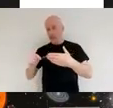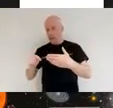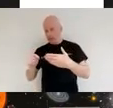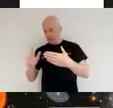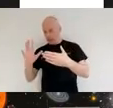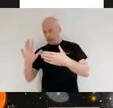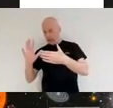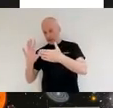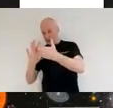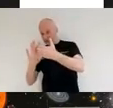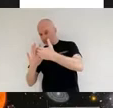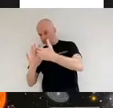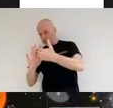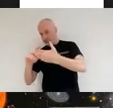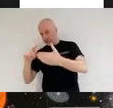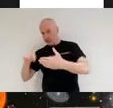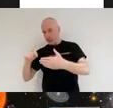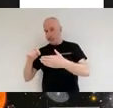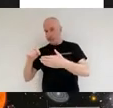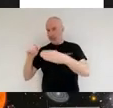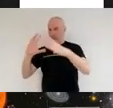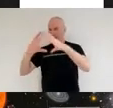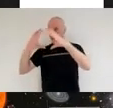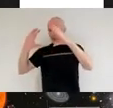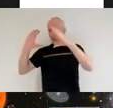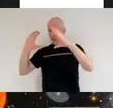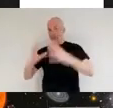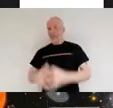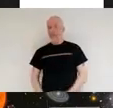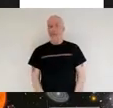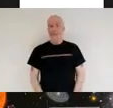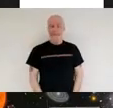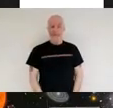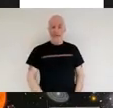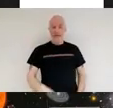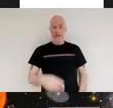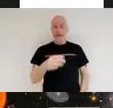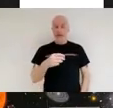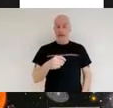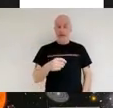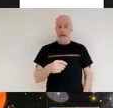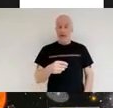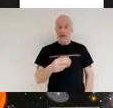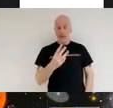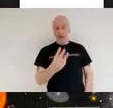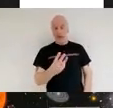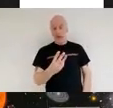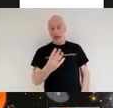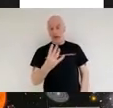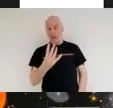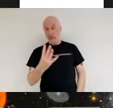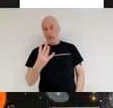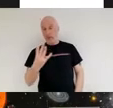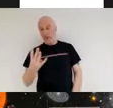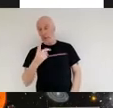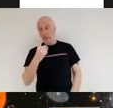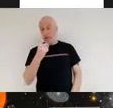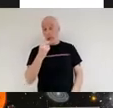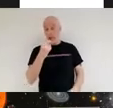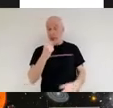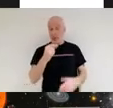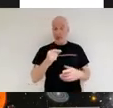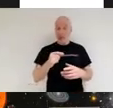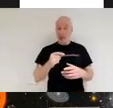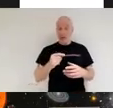now this process had 344 possible single point failures a single point failure is